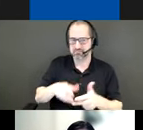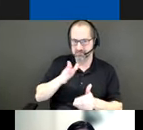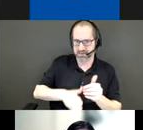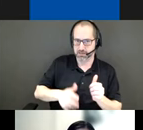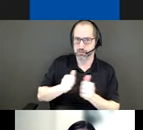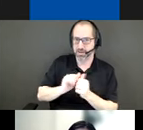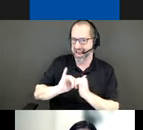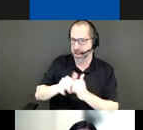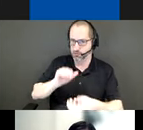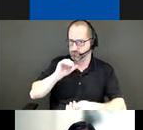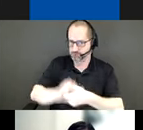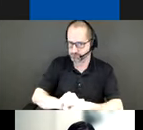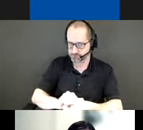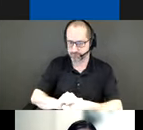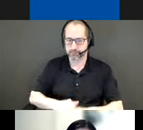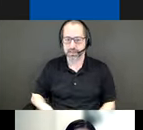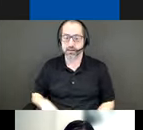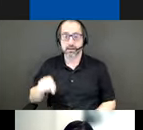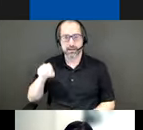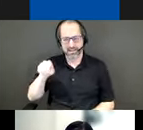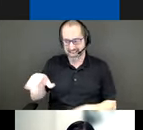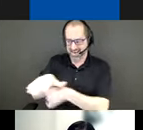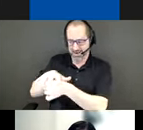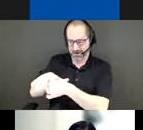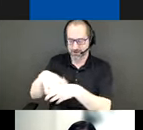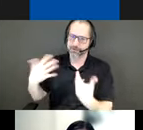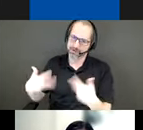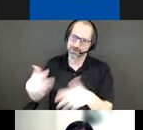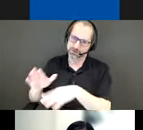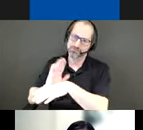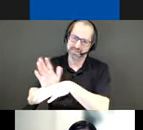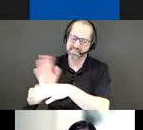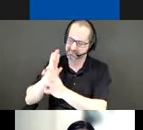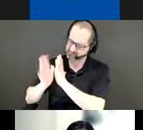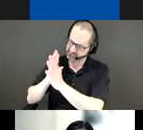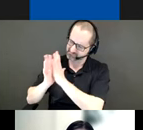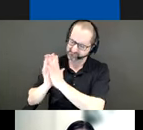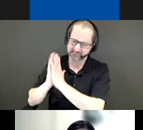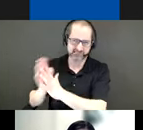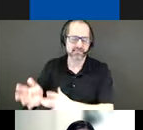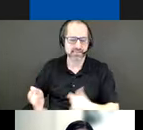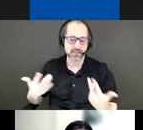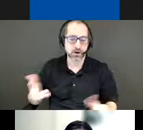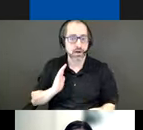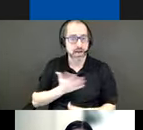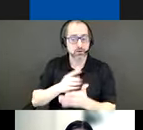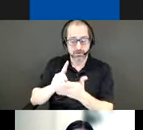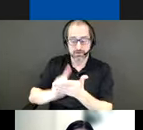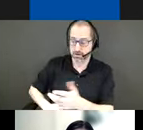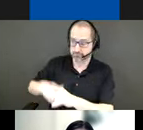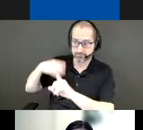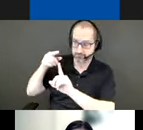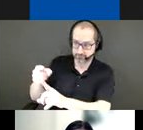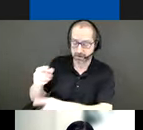so this is a heavily used area as other people have mentioned so the design intent is meant to be observed and